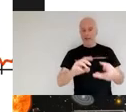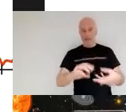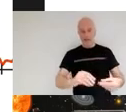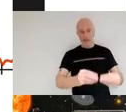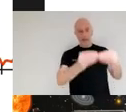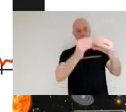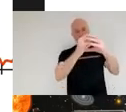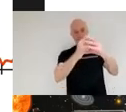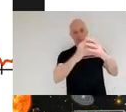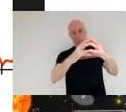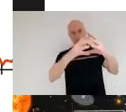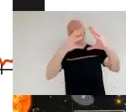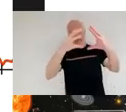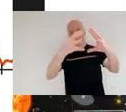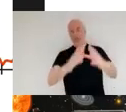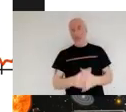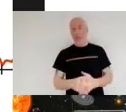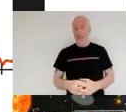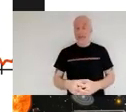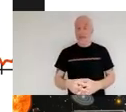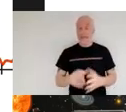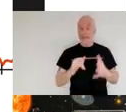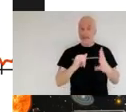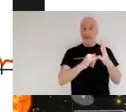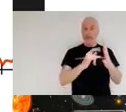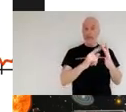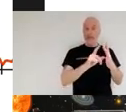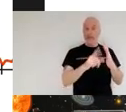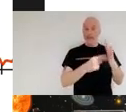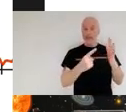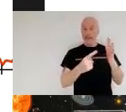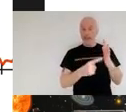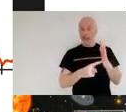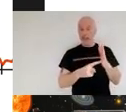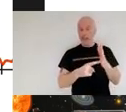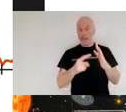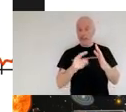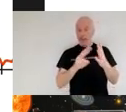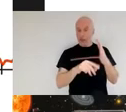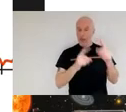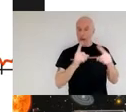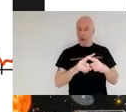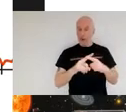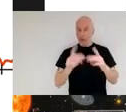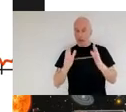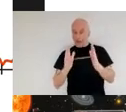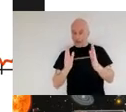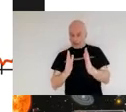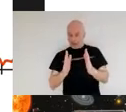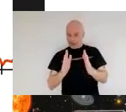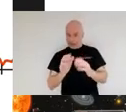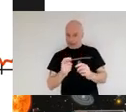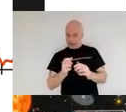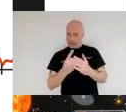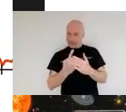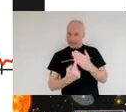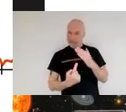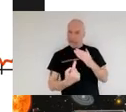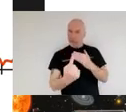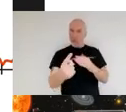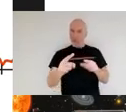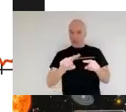each individual silicate molecule has its own unique peak at its own unique wavelength